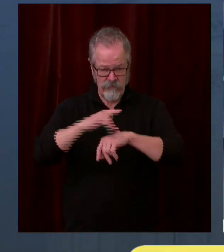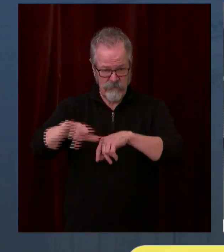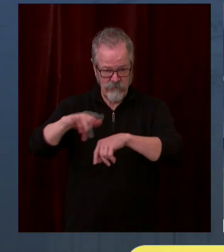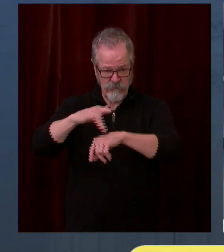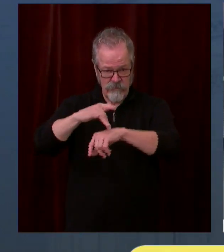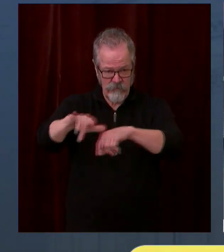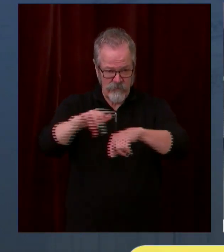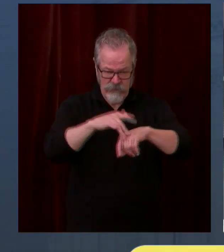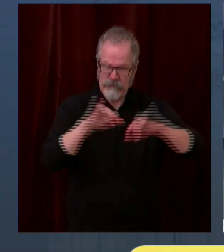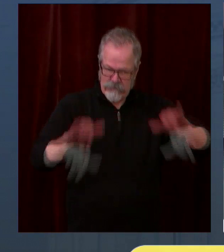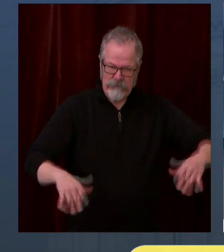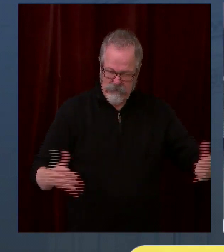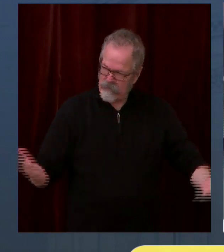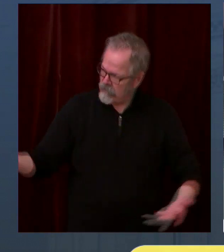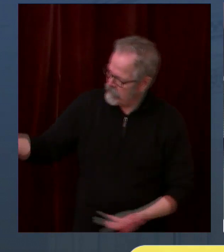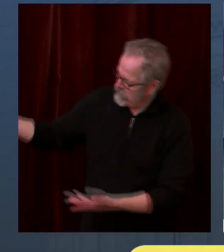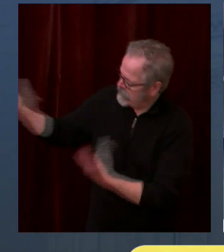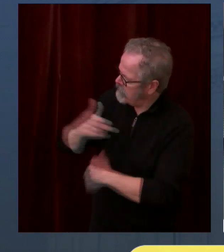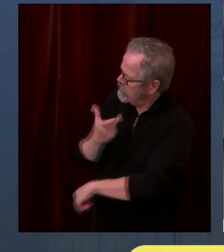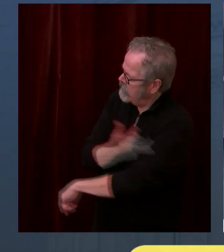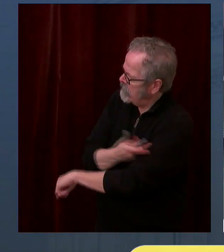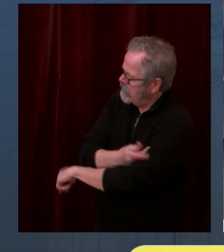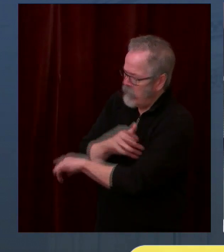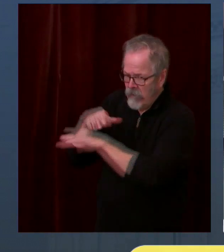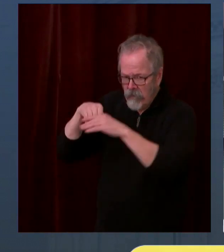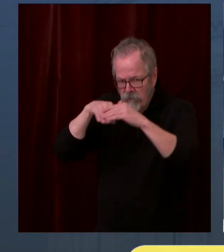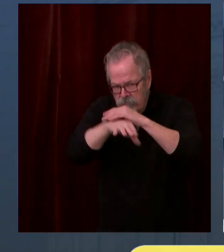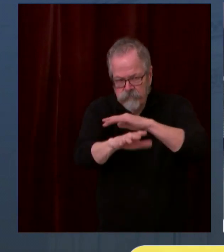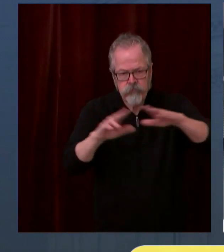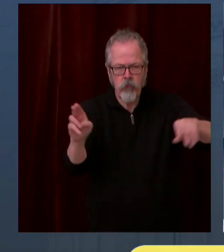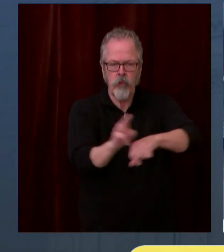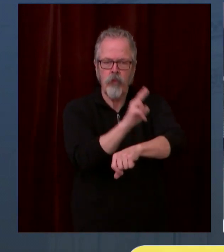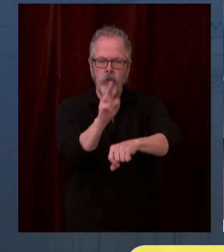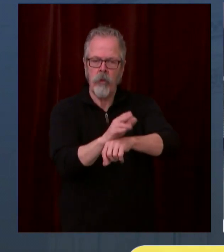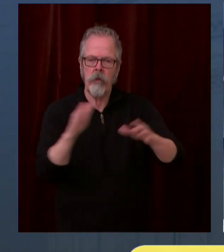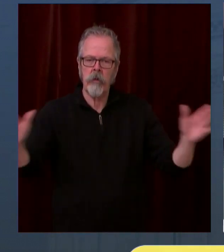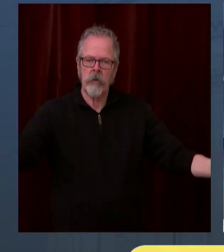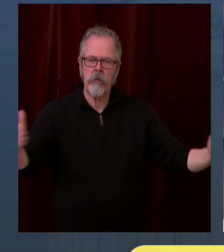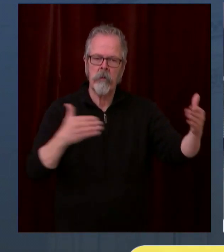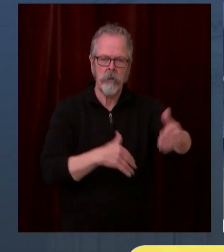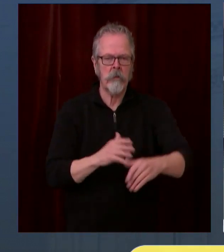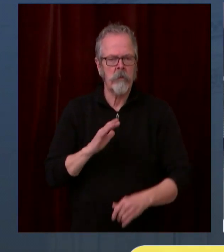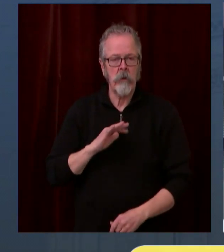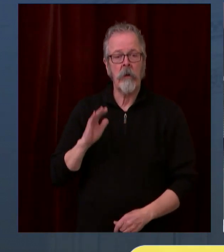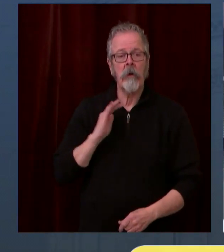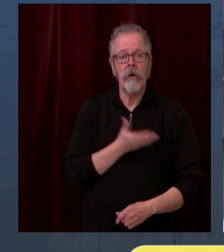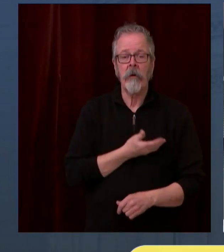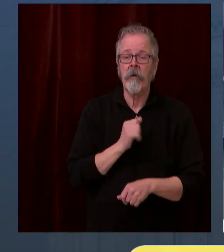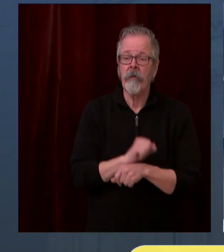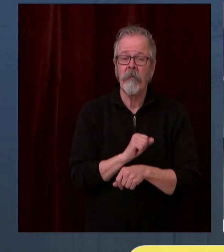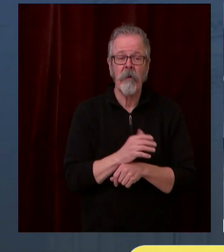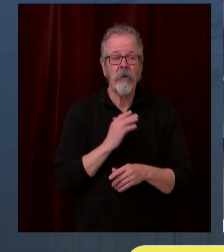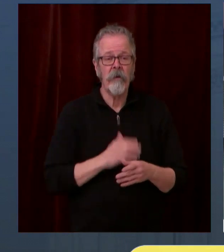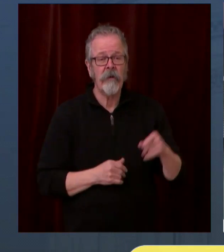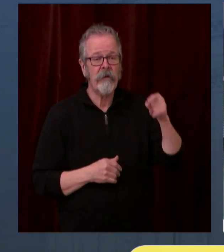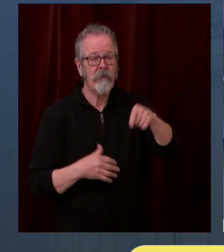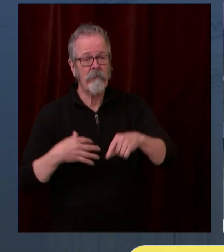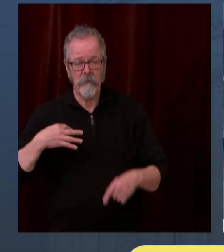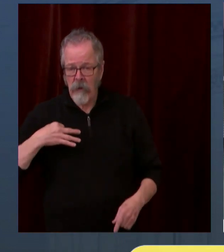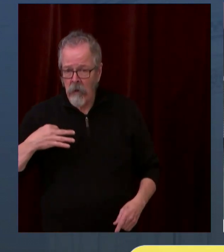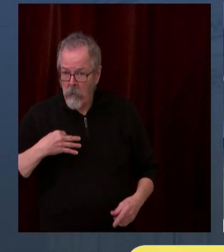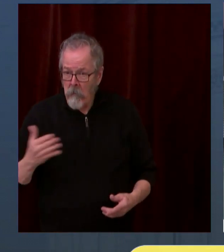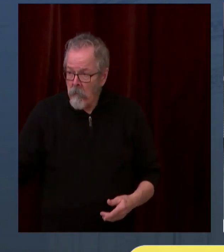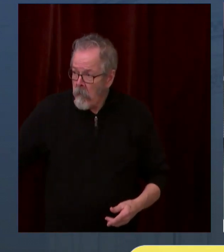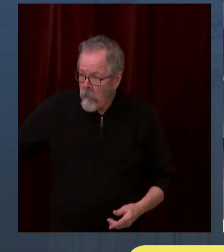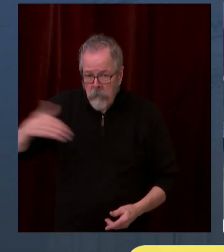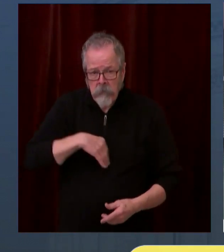volunteers. You know, for every person who is injecting a shot in somebody's arm, you know, there are one and a half or two